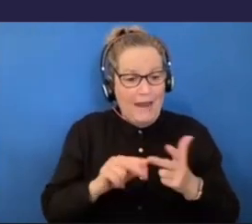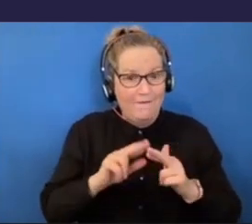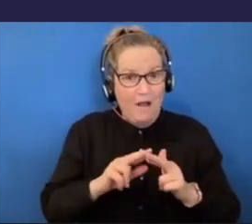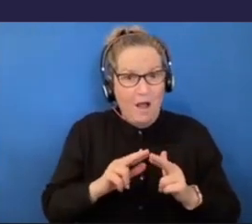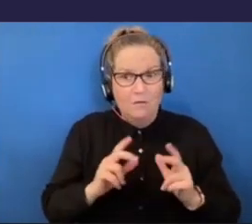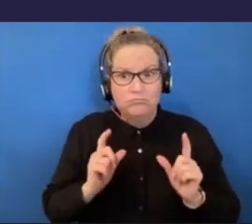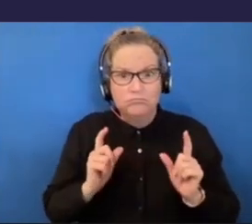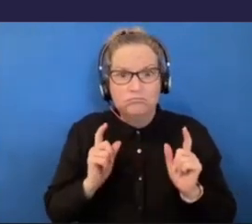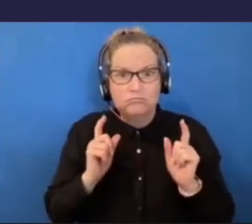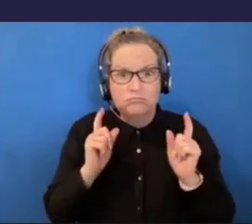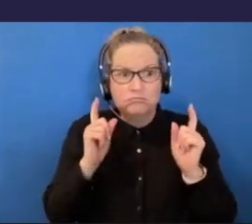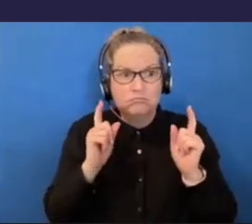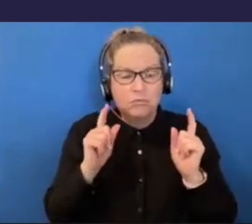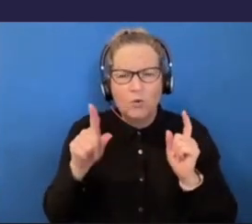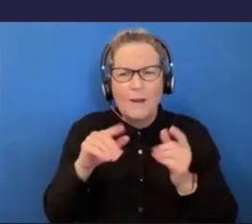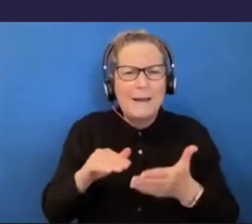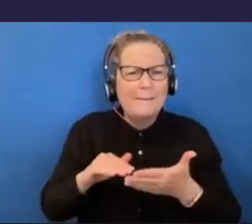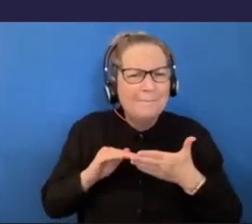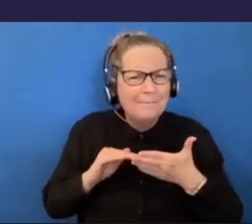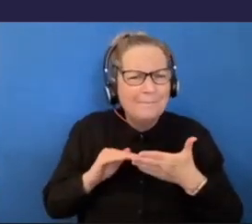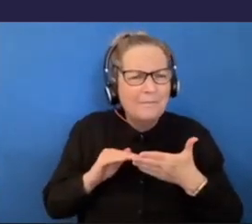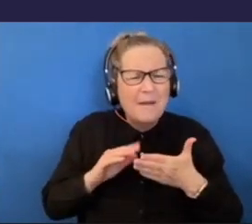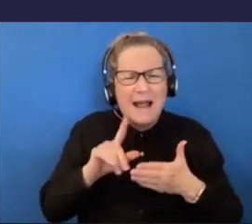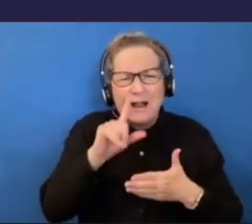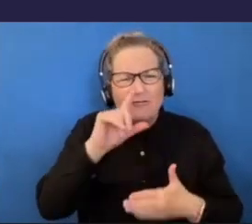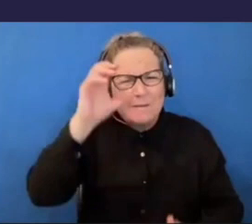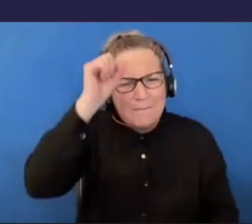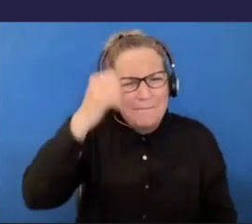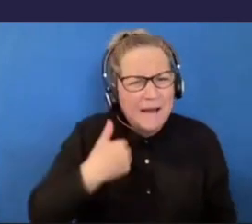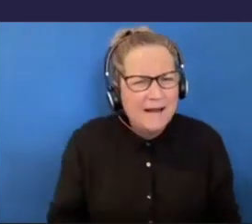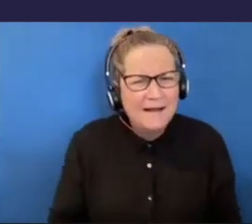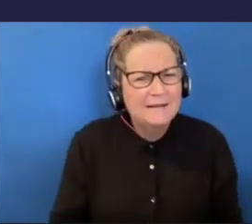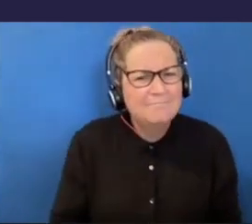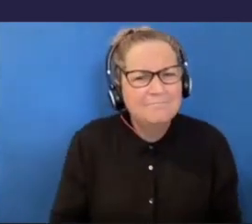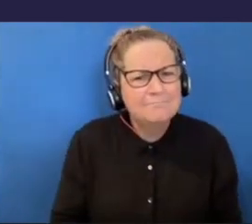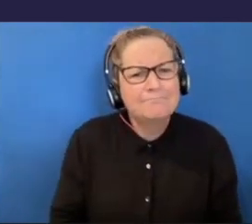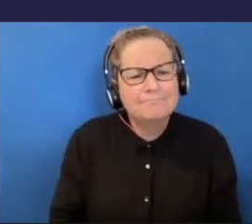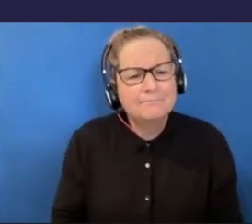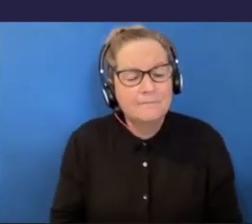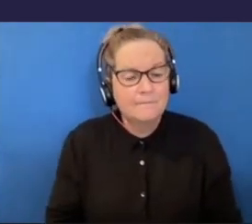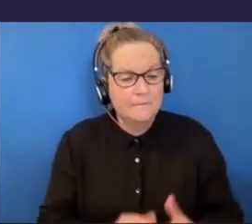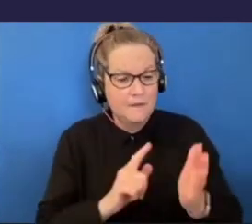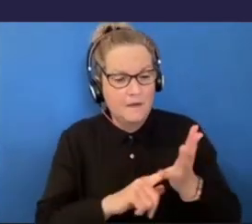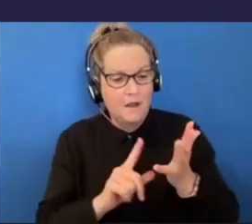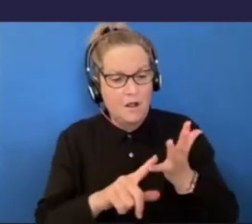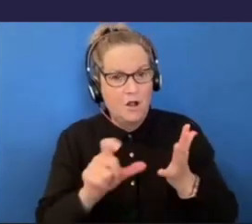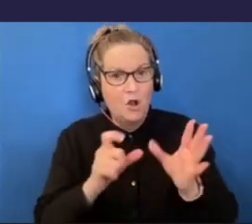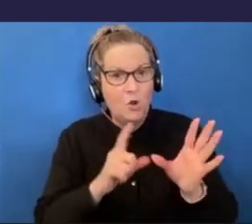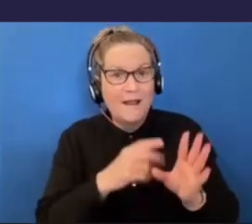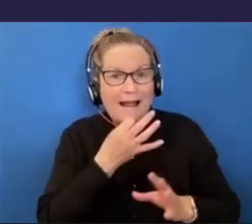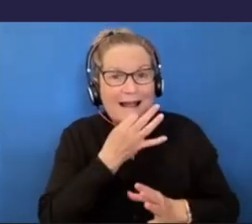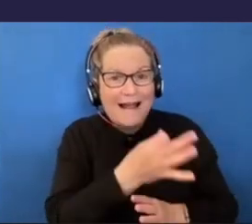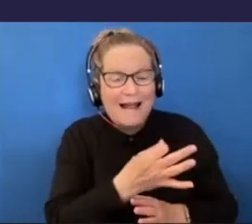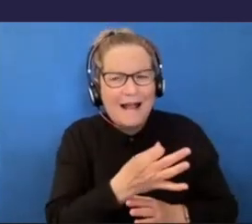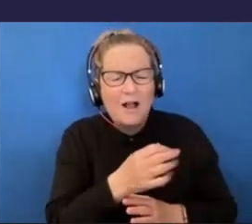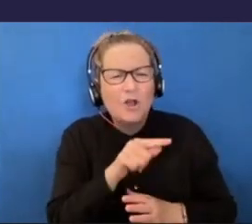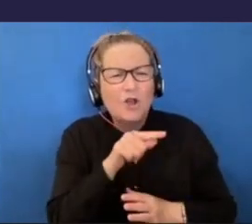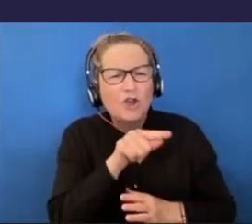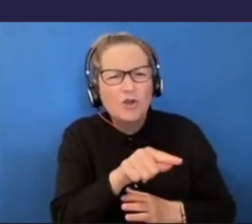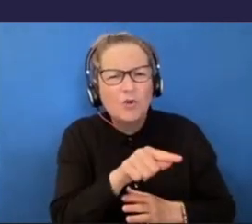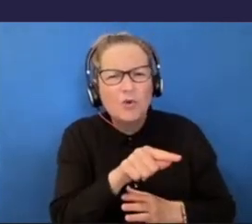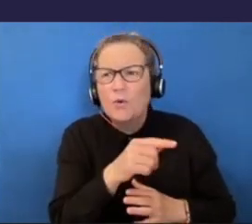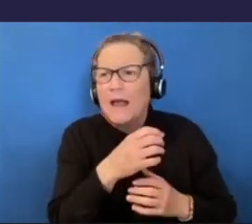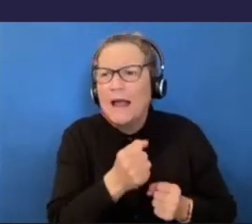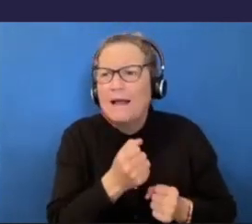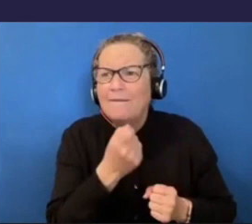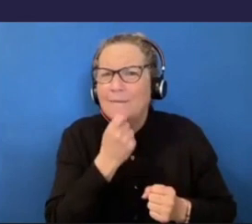anxieties, but I can't actually remember. Were there things that, um, were a little bit tricky for you when you were living with